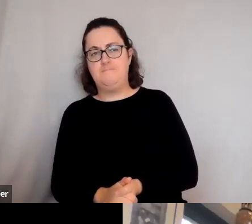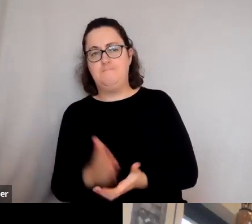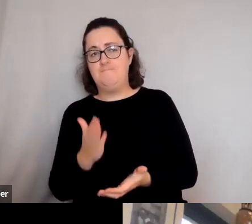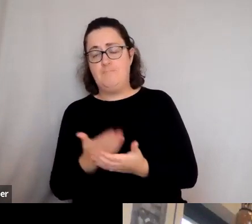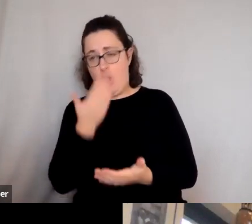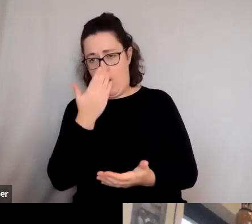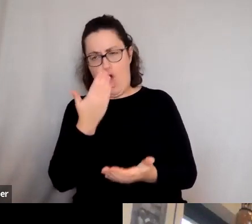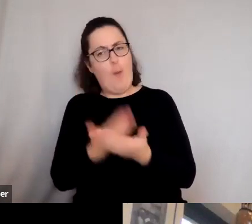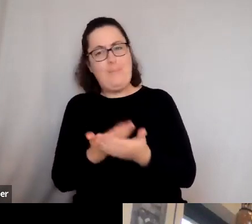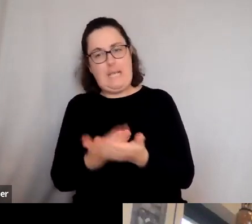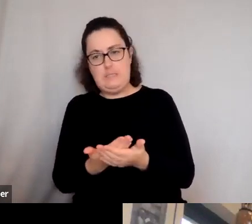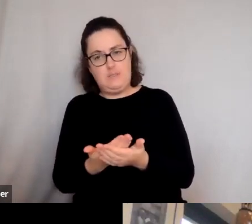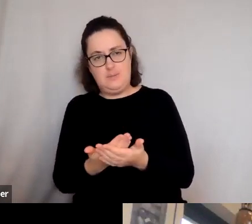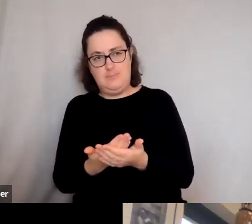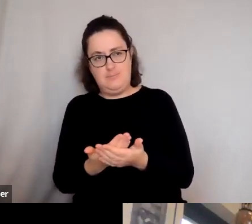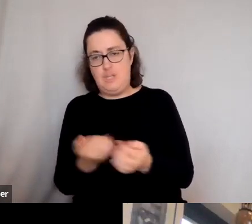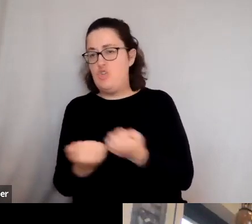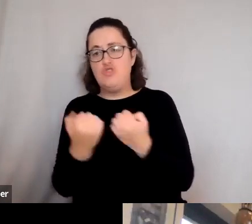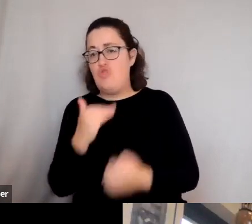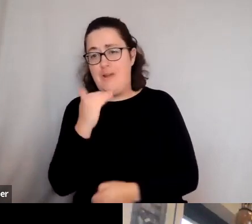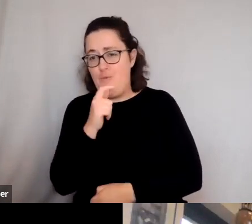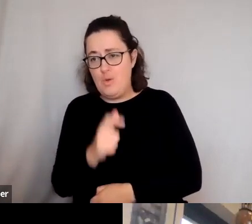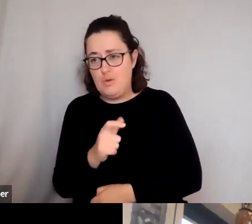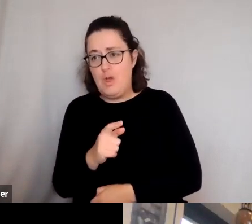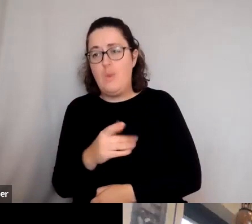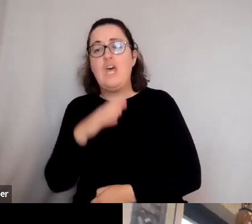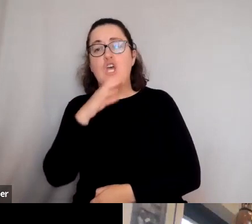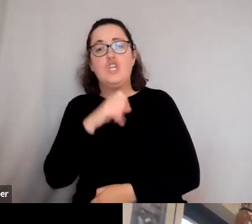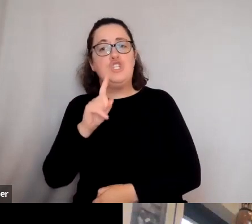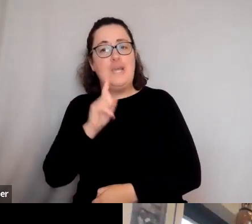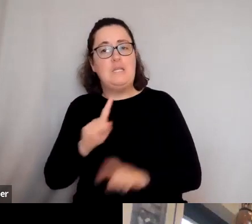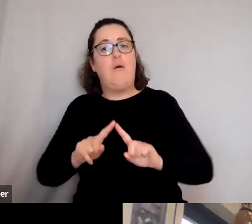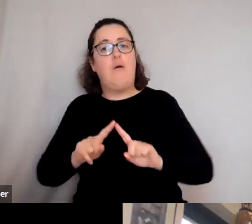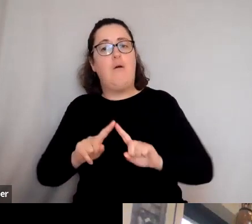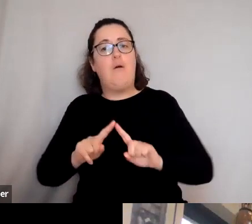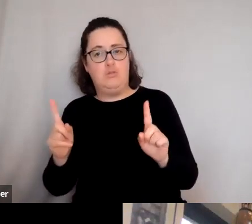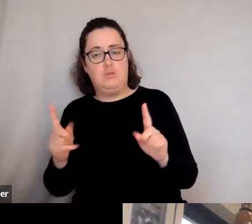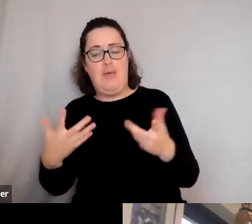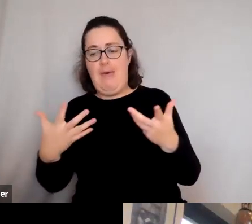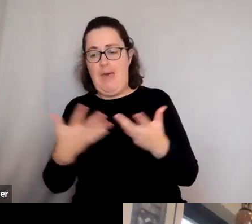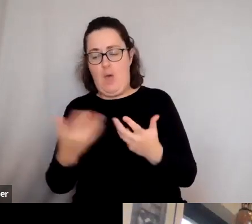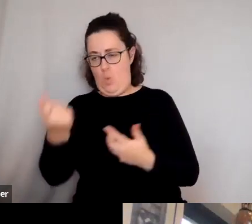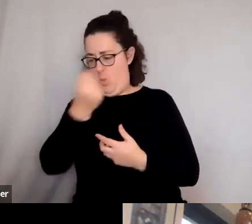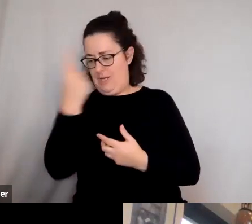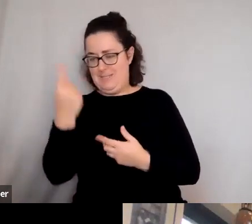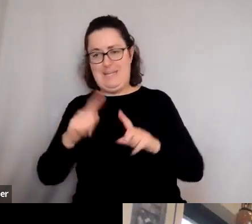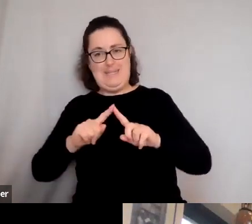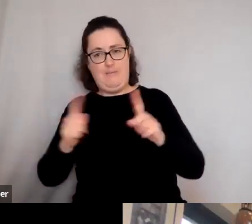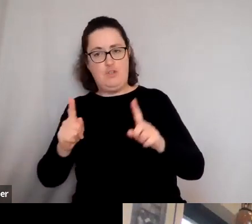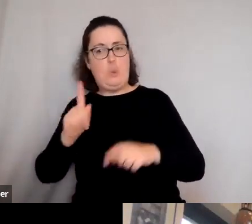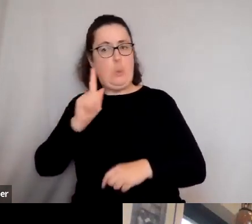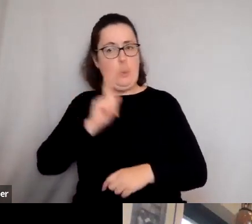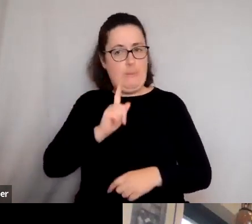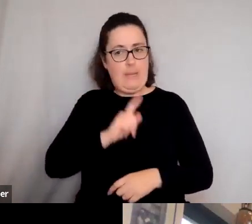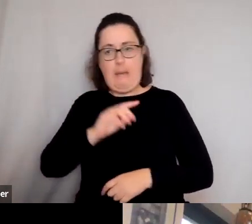obsessed is not putting it too strongly with the idea of gender difference. You know, how do we understand the role of women